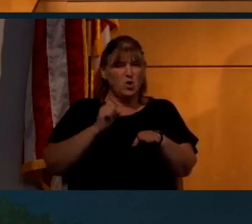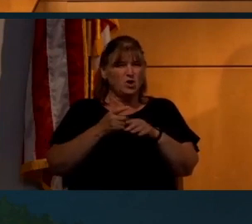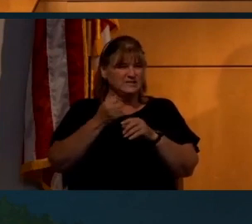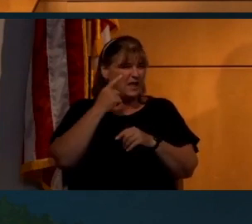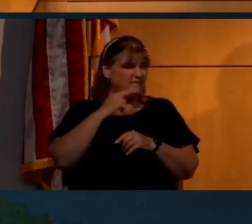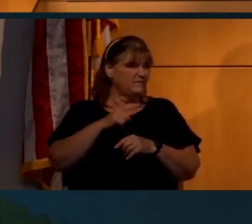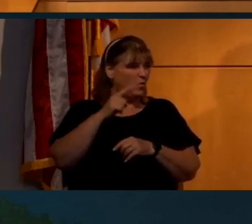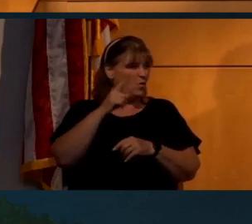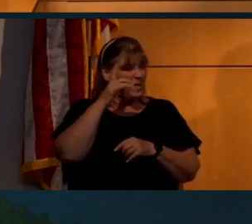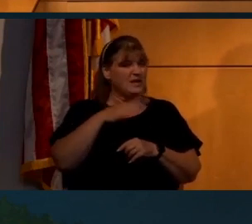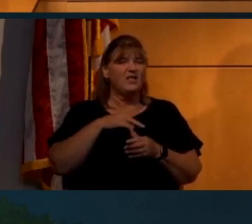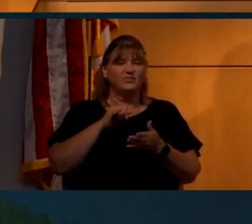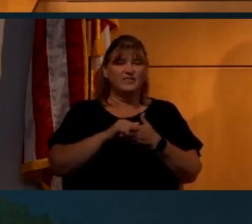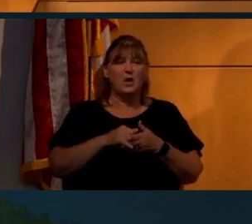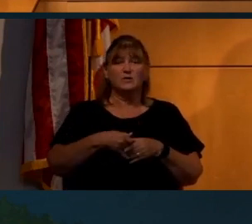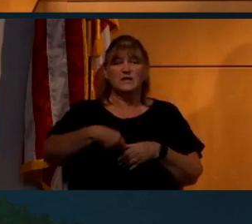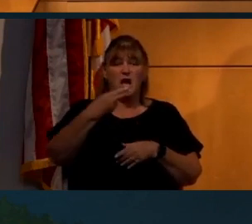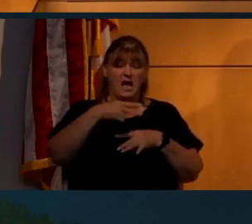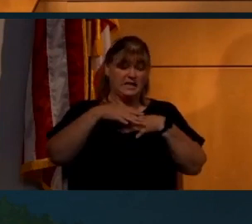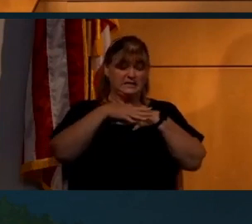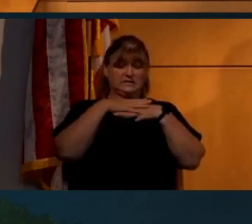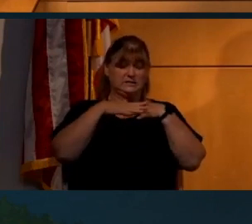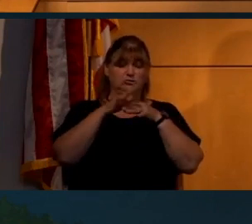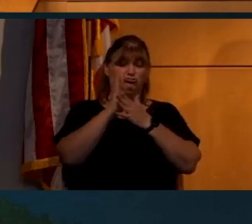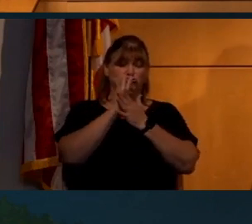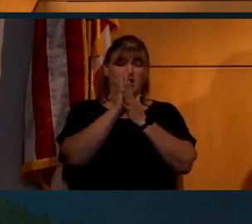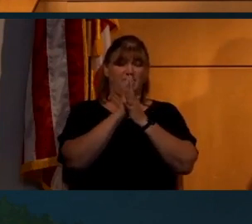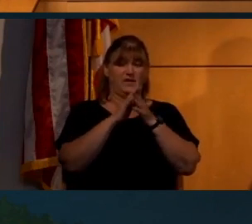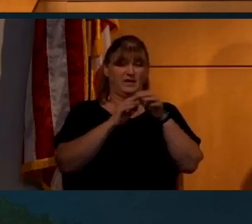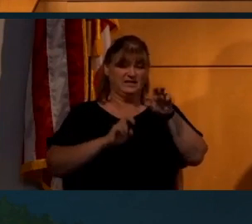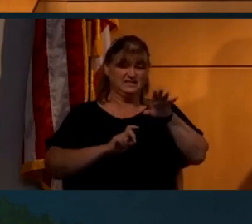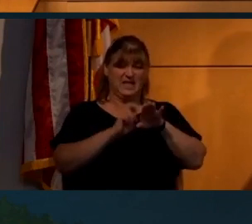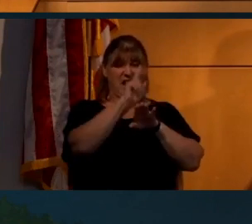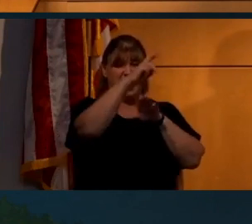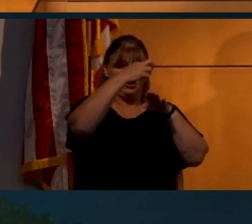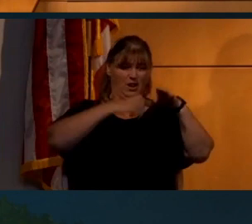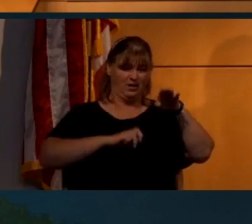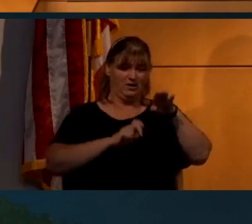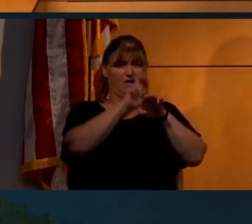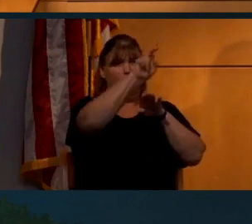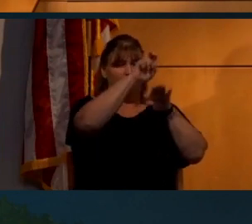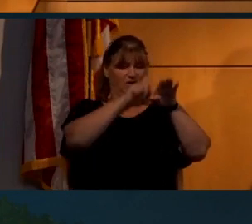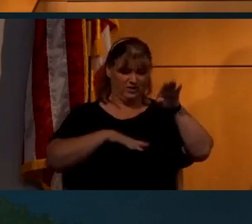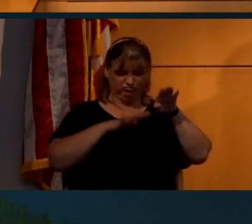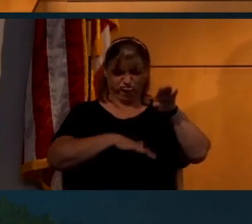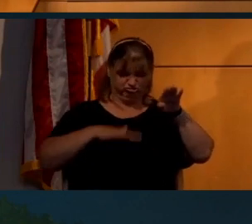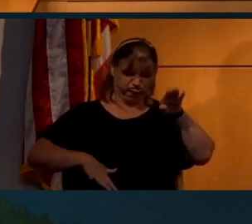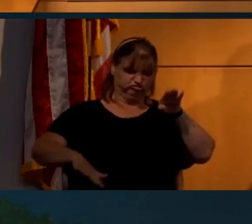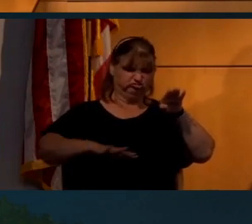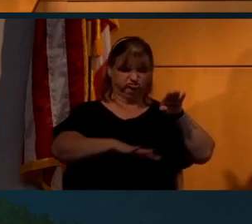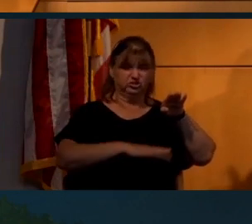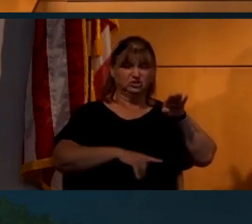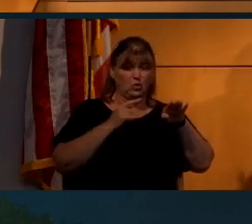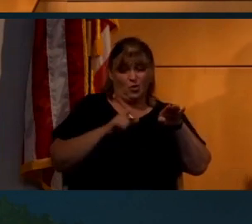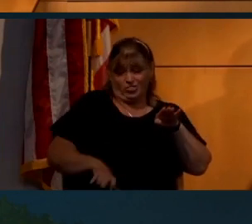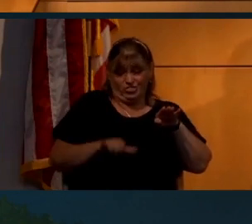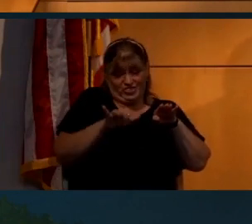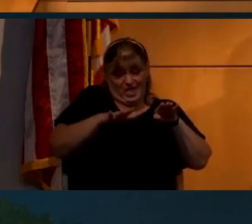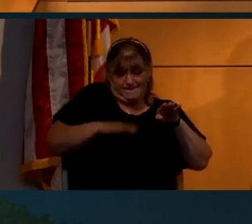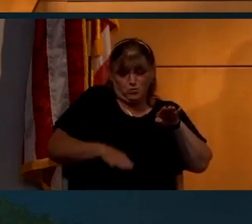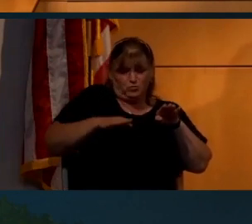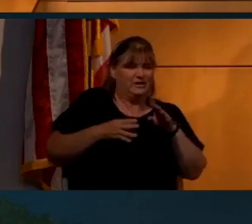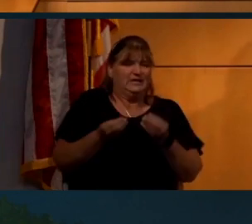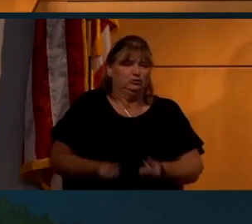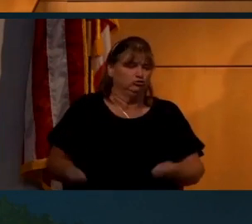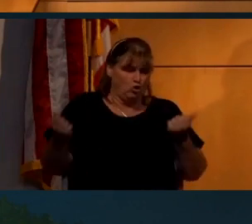right? That was the highest traffic area on the moon. It was at the bottom of the ladder that they went up and down several times. And so they probably, there are probably boot